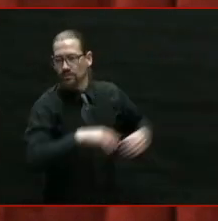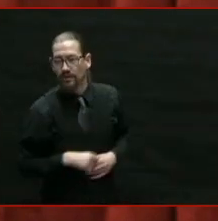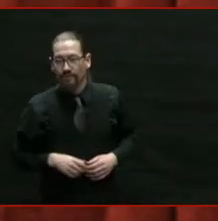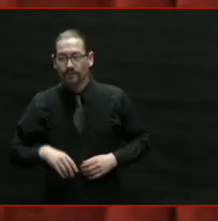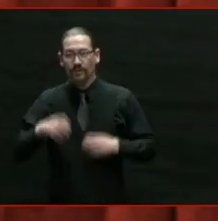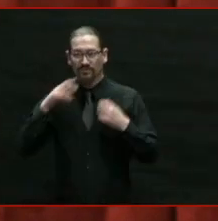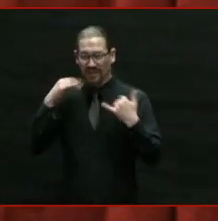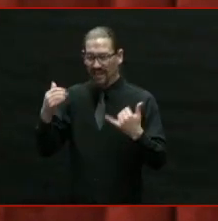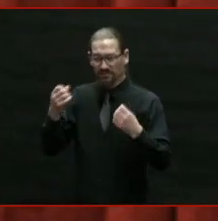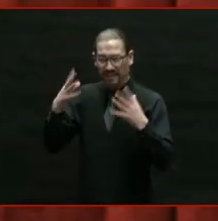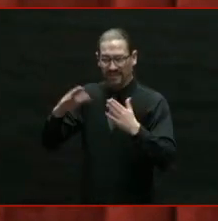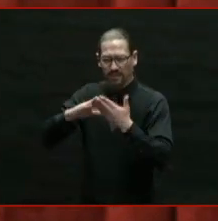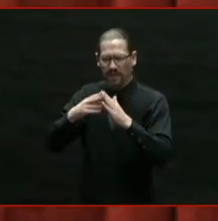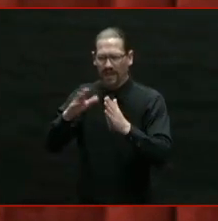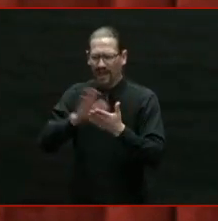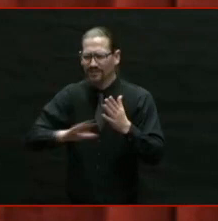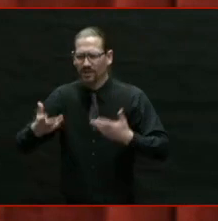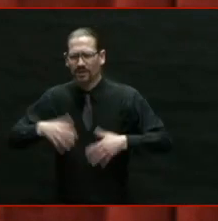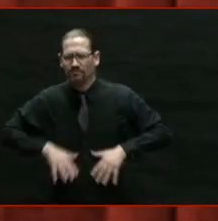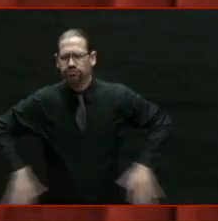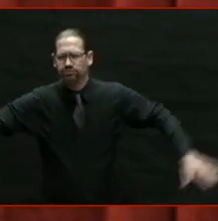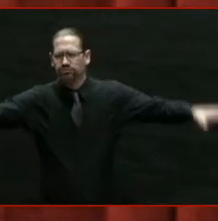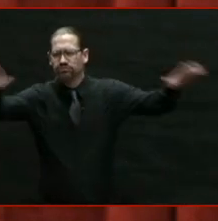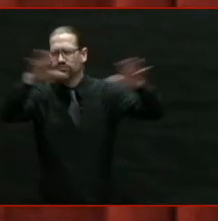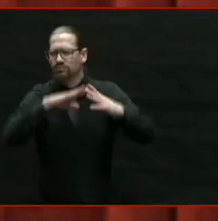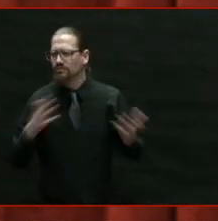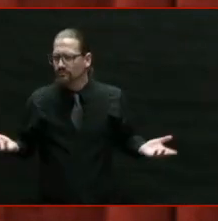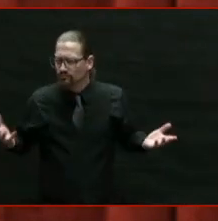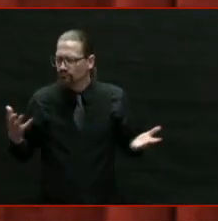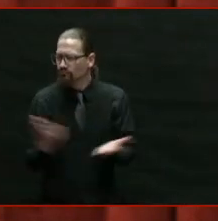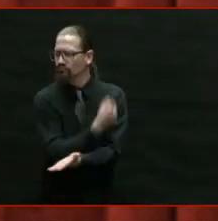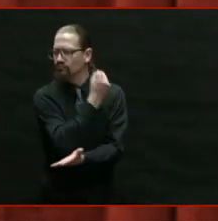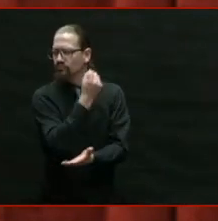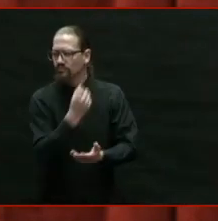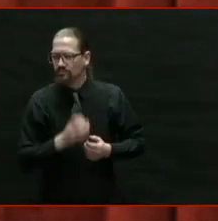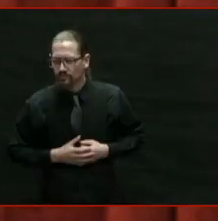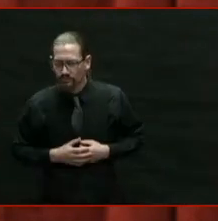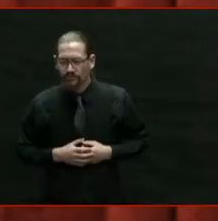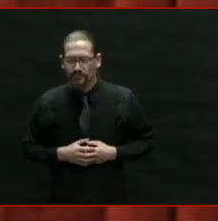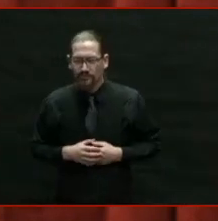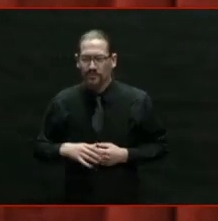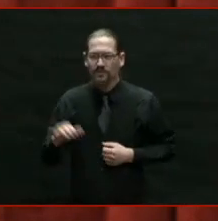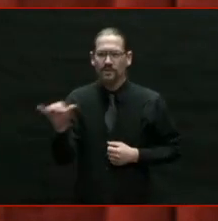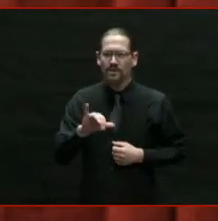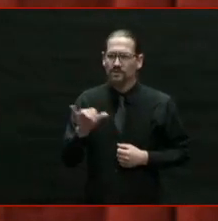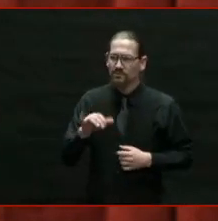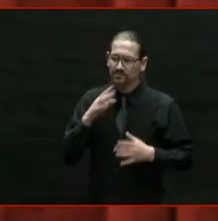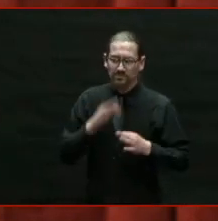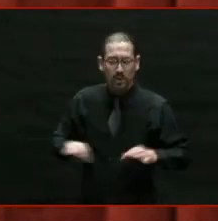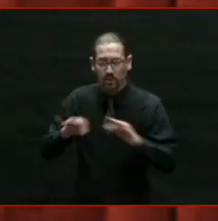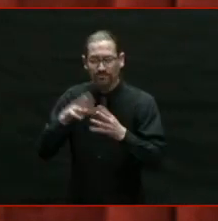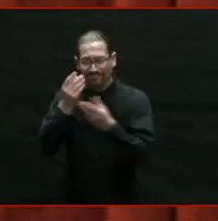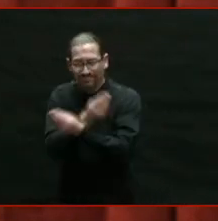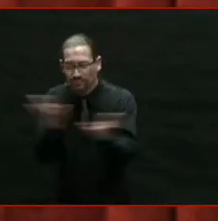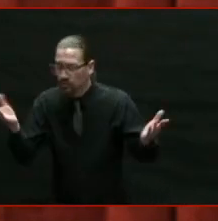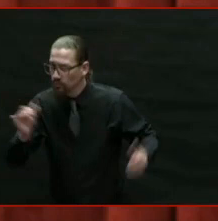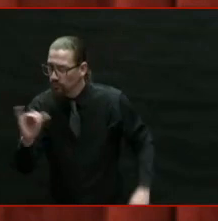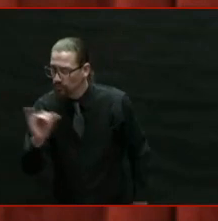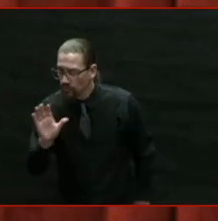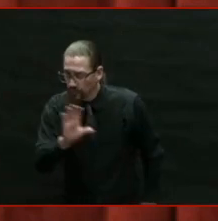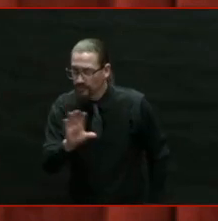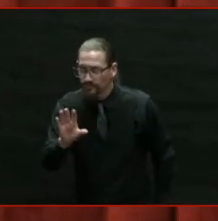But do you want to hear the really important and exciting news for Rhode Island? Since we started offering